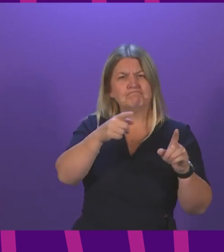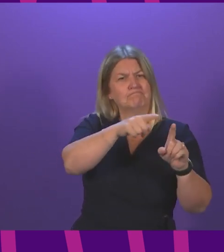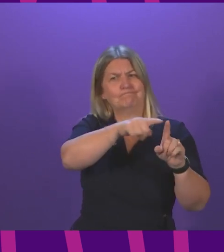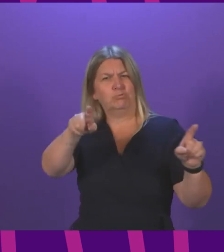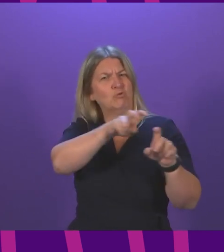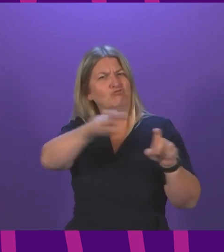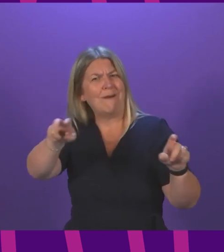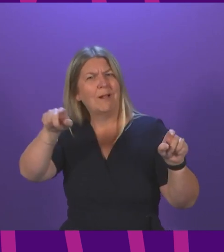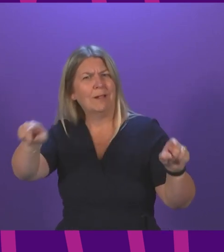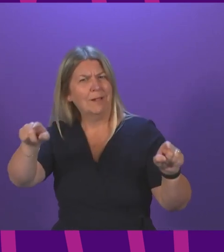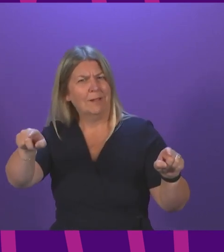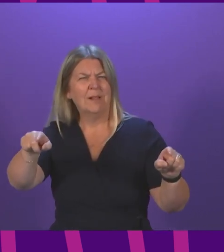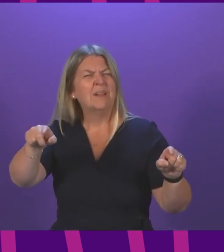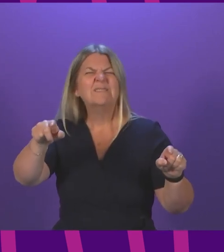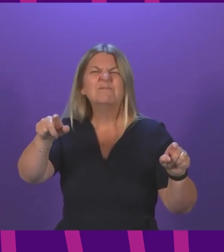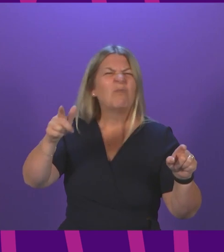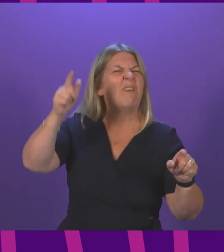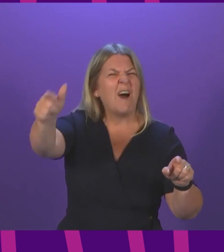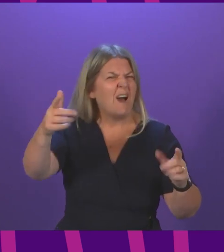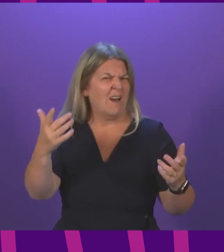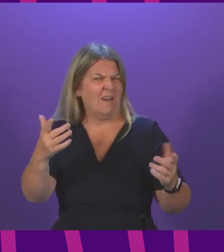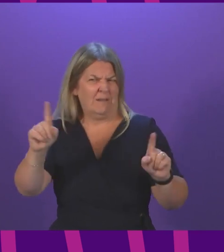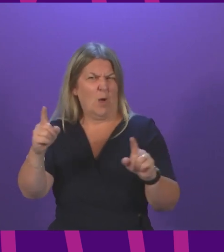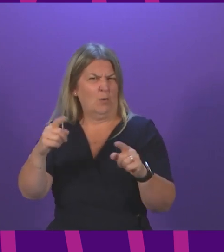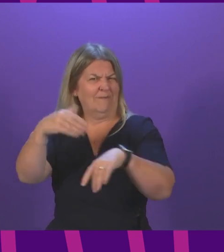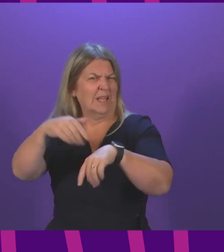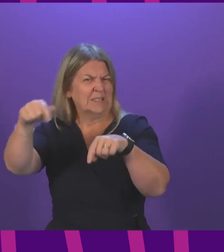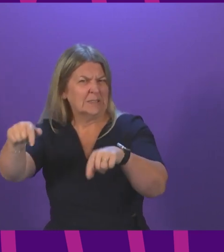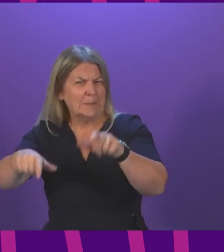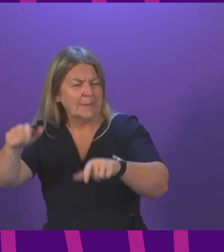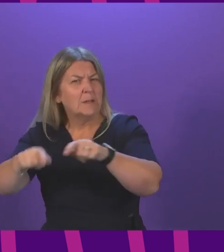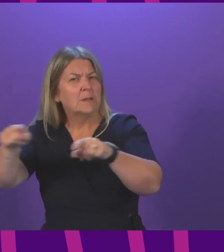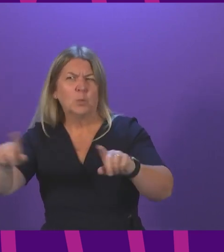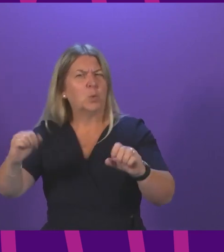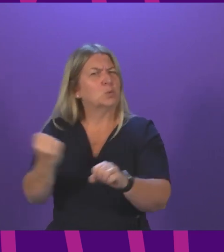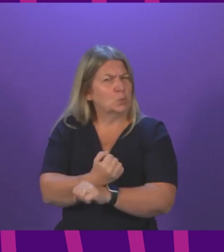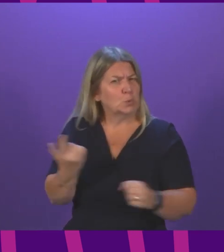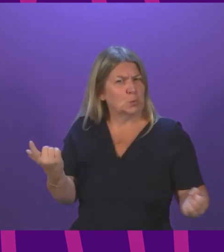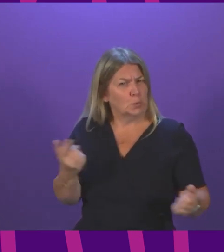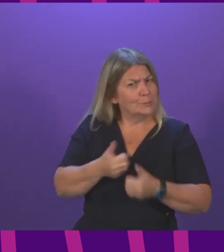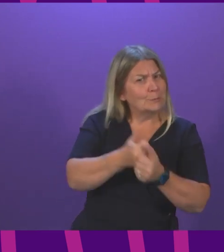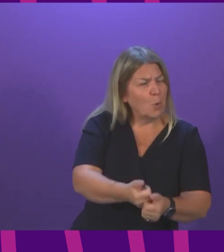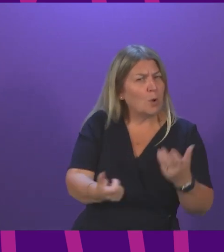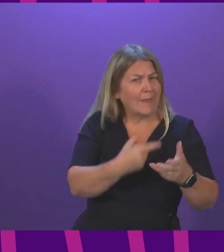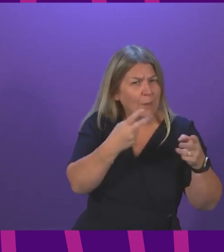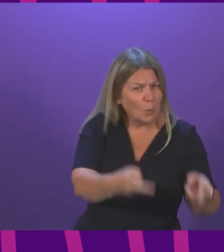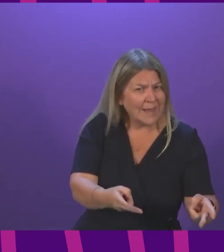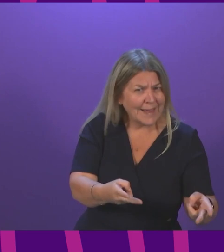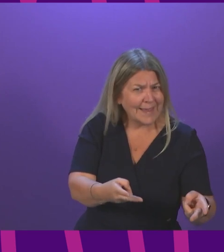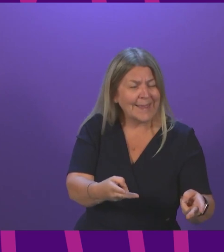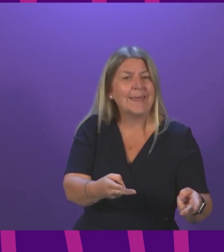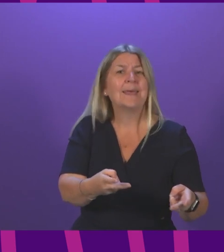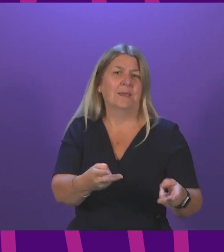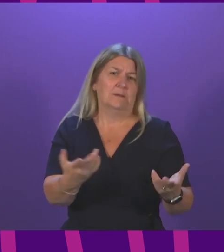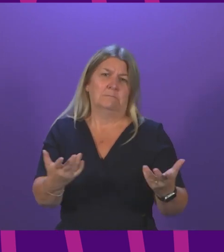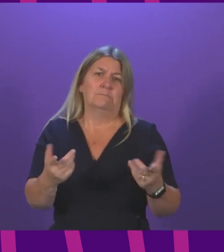now on vital information about mitigating pressures, maximising capacity and supporting our system response, which is